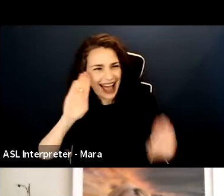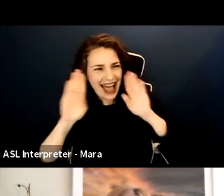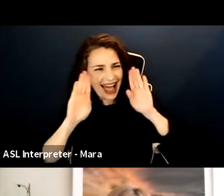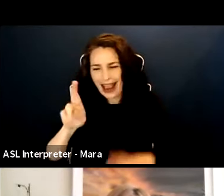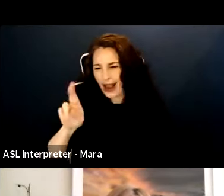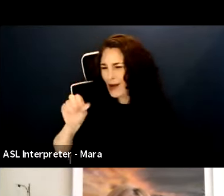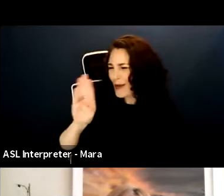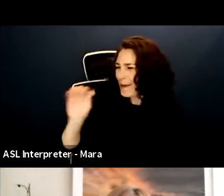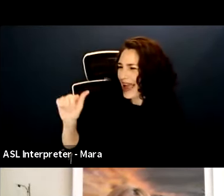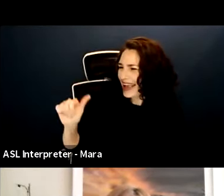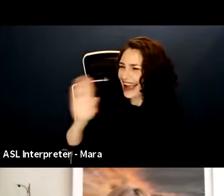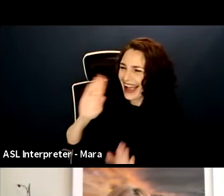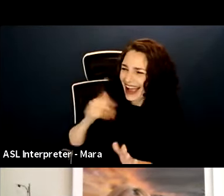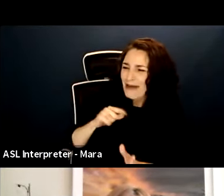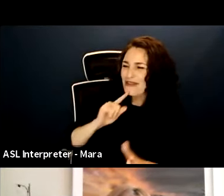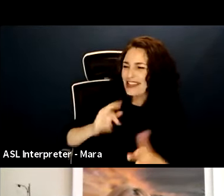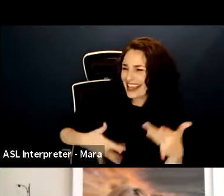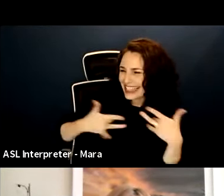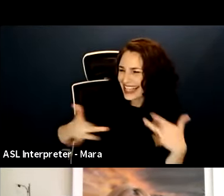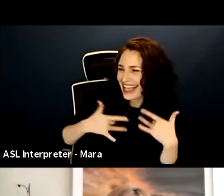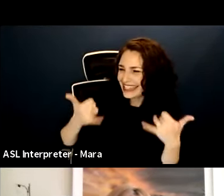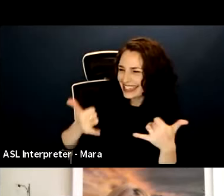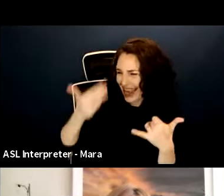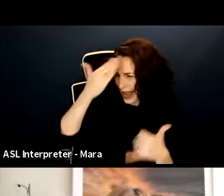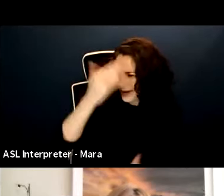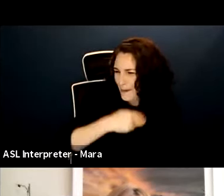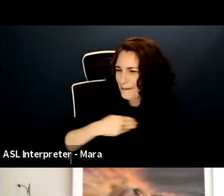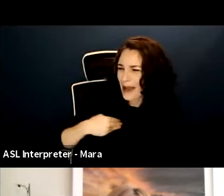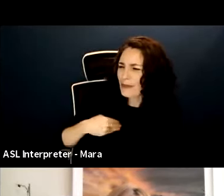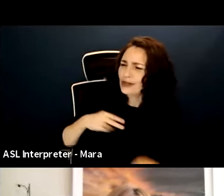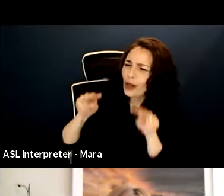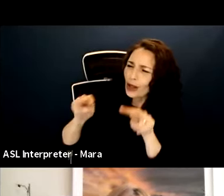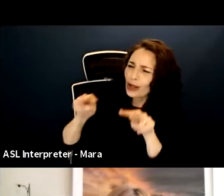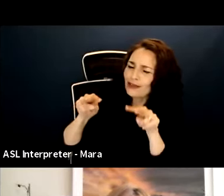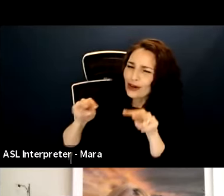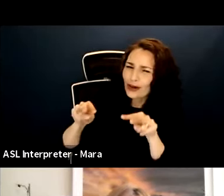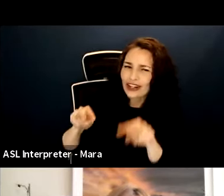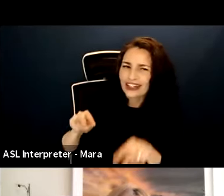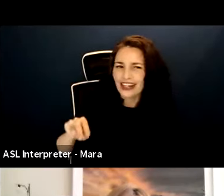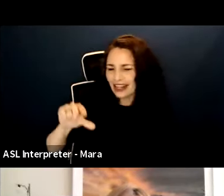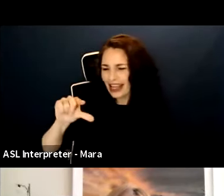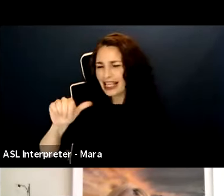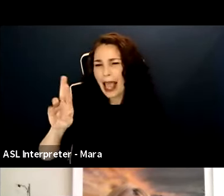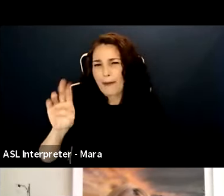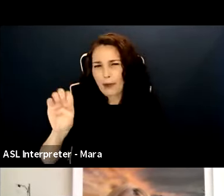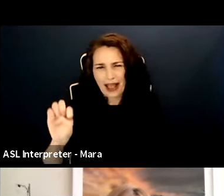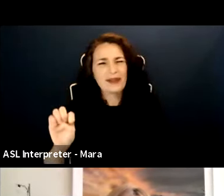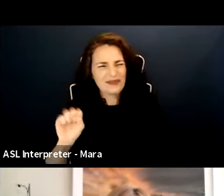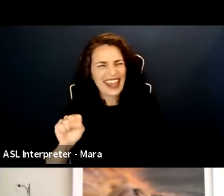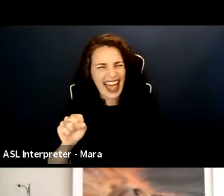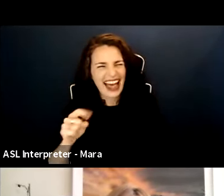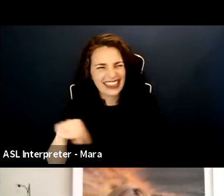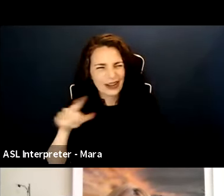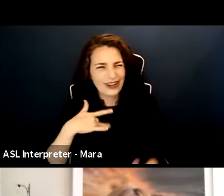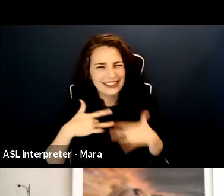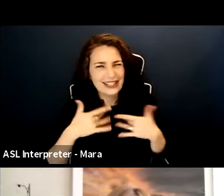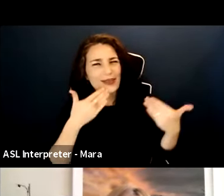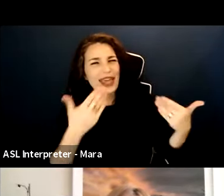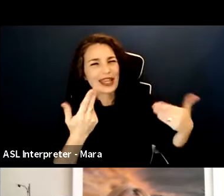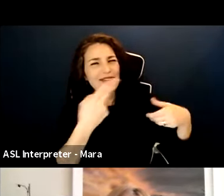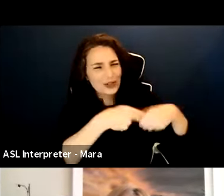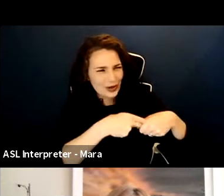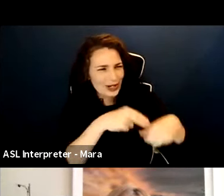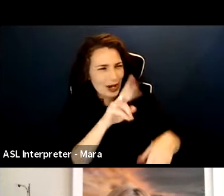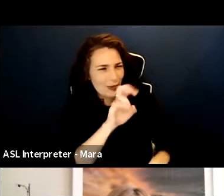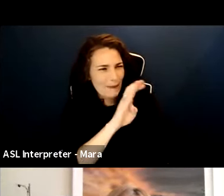for this today. I know members are really wanting to see this one. I know. They've really been wanting it. So thanks for being with us. For those of you who are